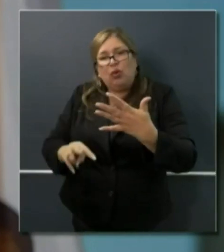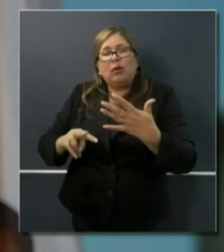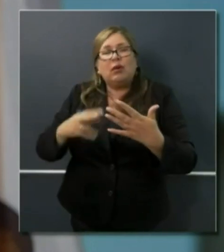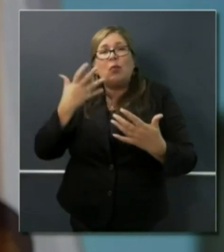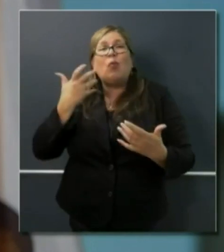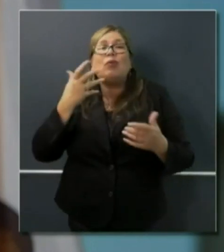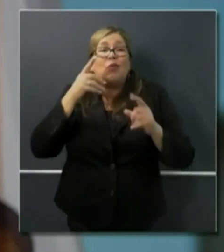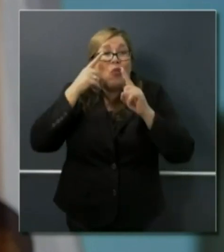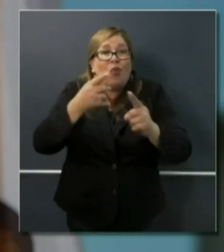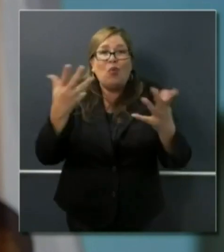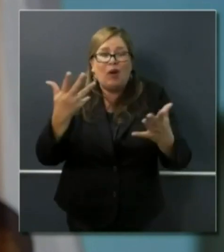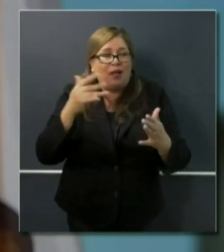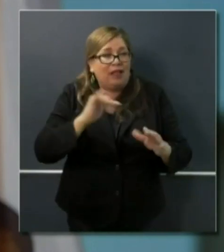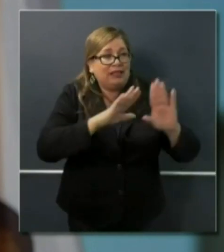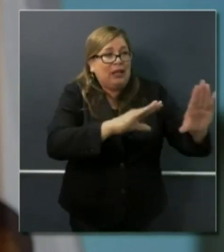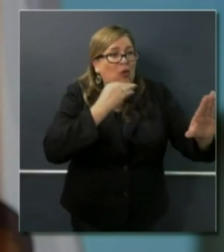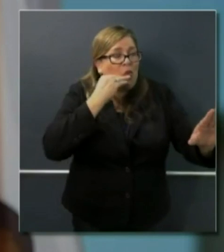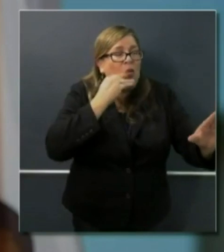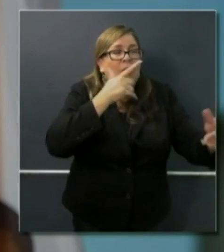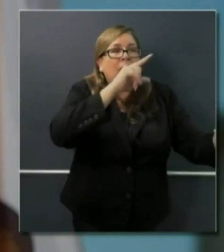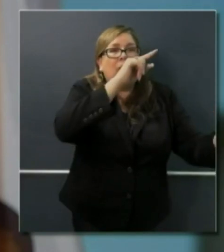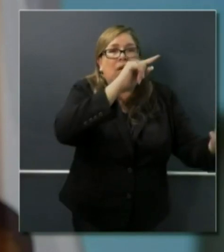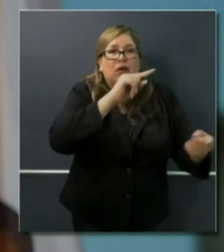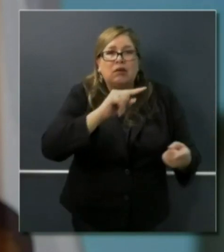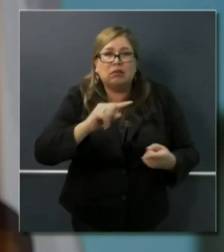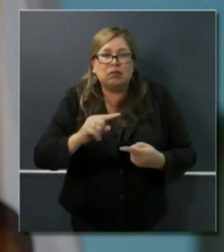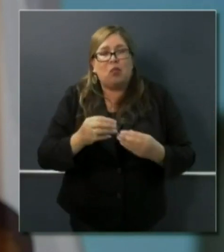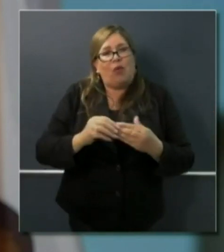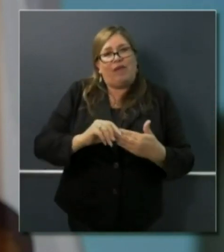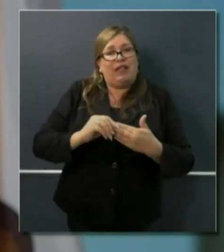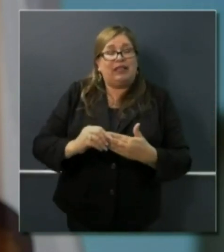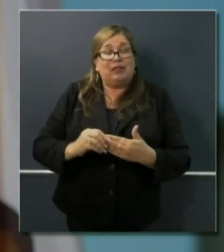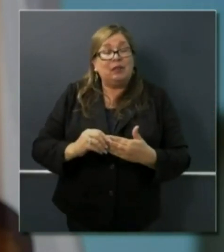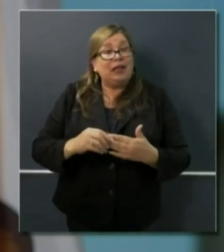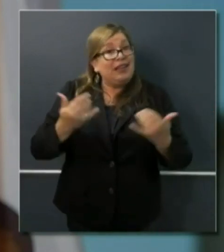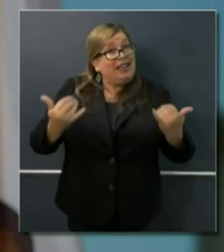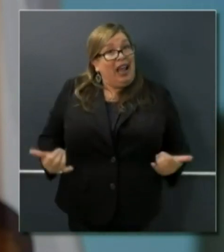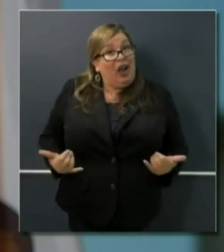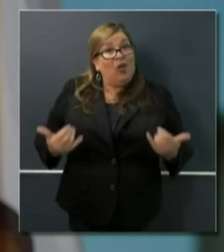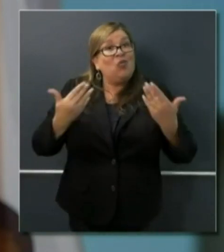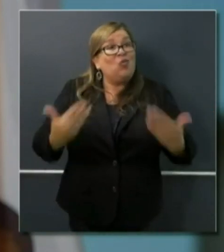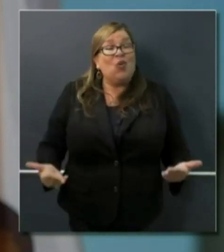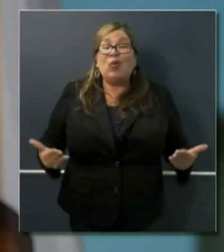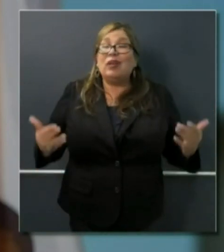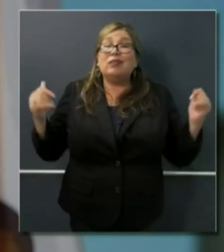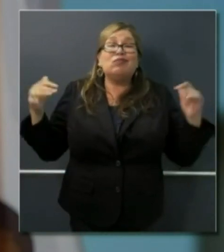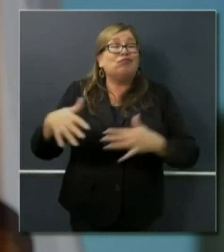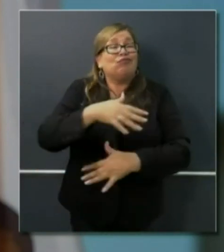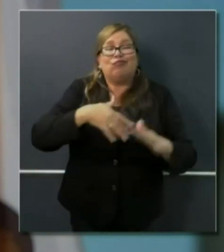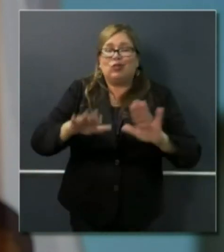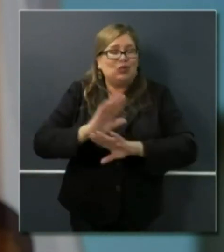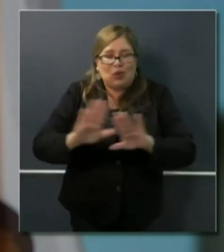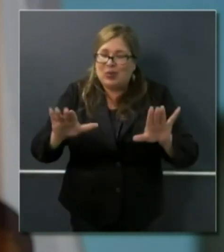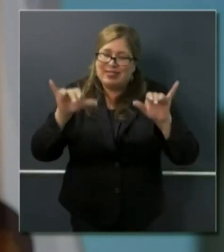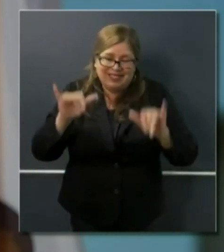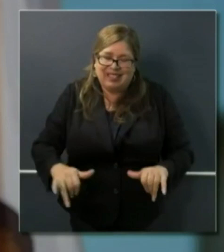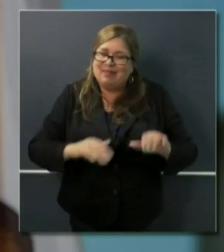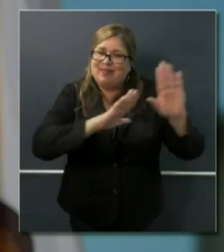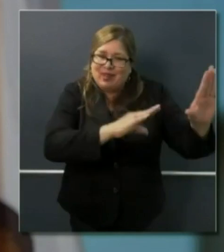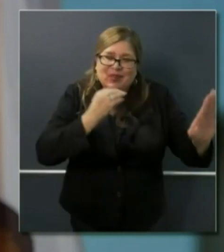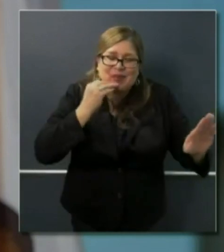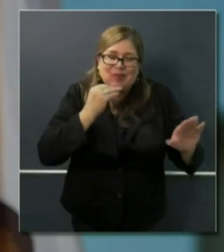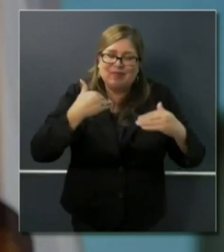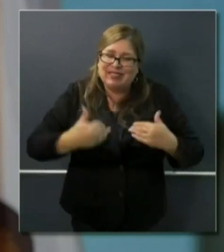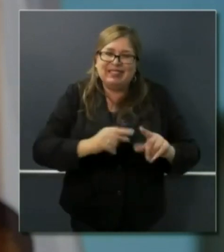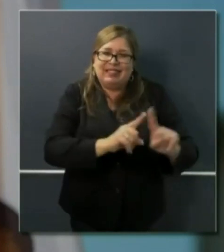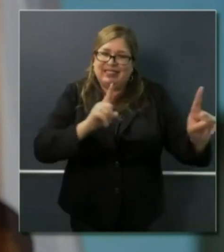yet, and it is absolutely incumbent upon all of us to continue the appropriate practices that have put us in this position that